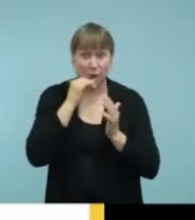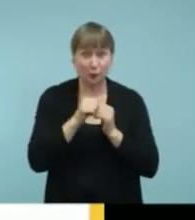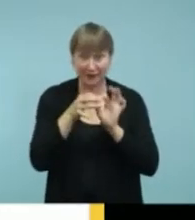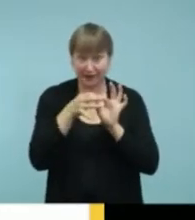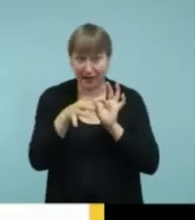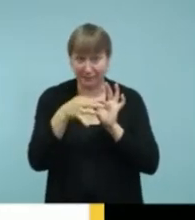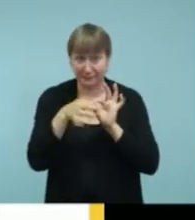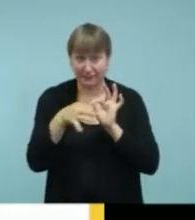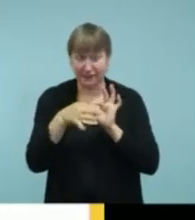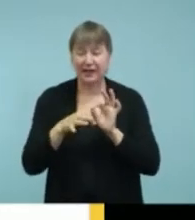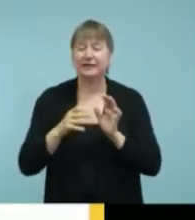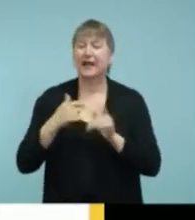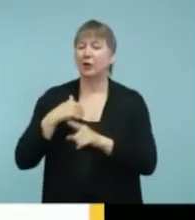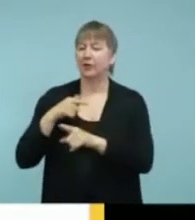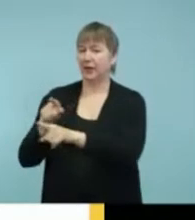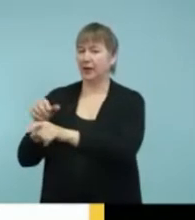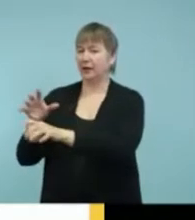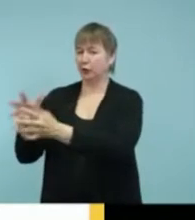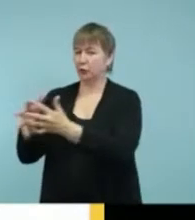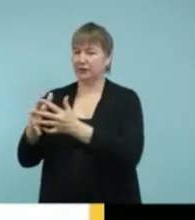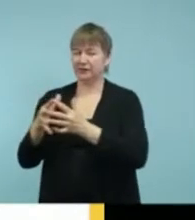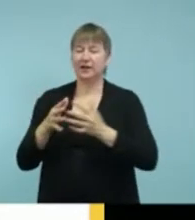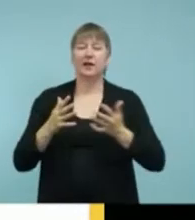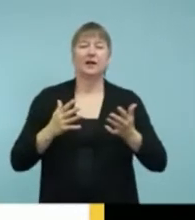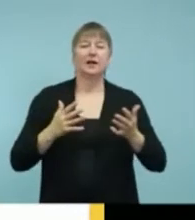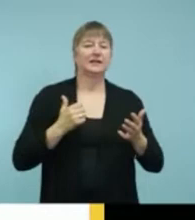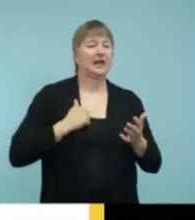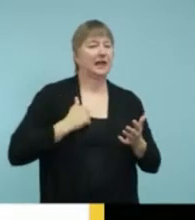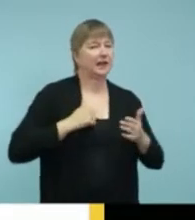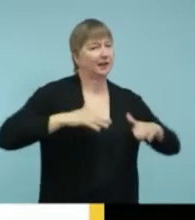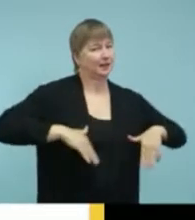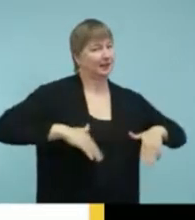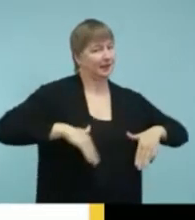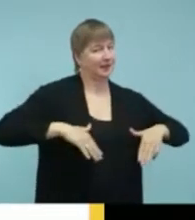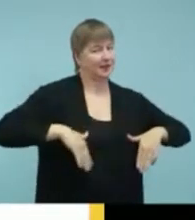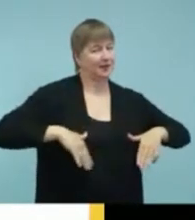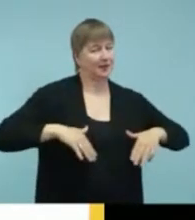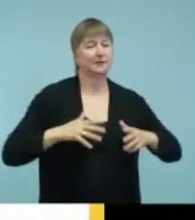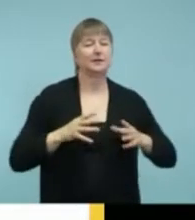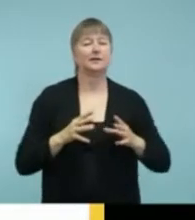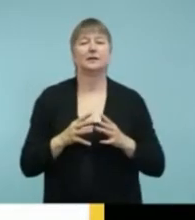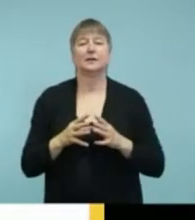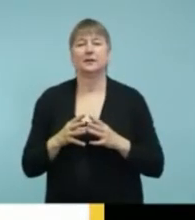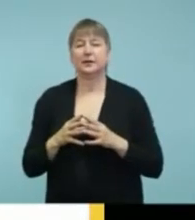in Canada, that we may have some products that you don't have access to yet.